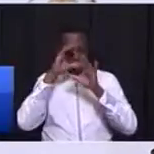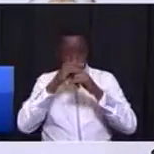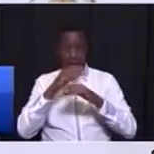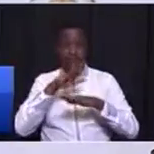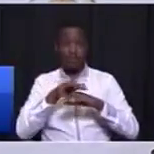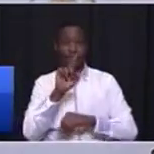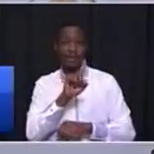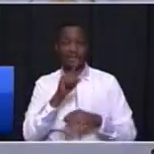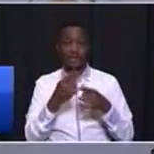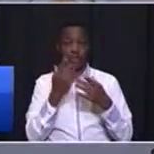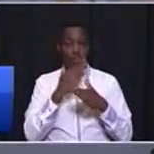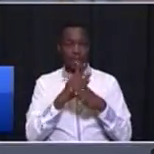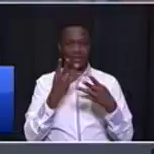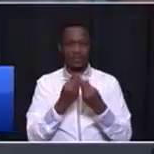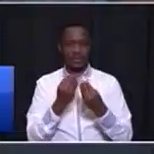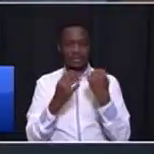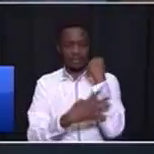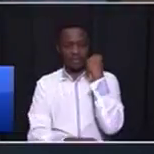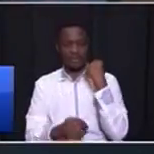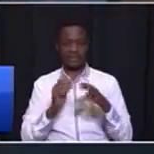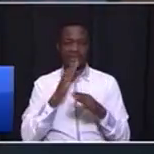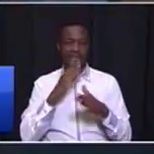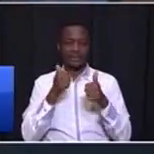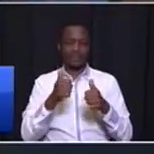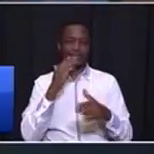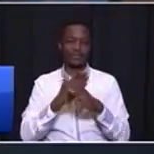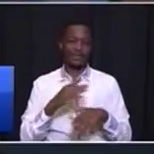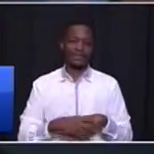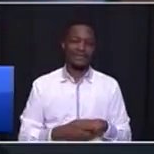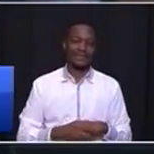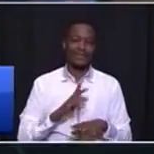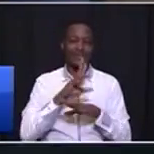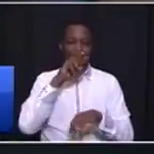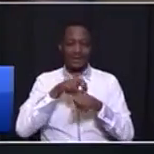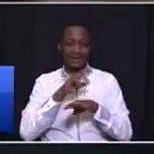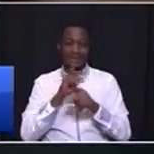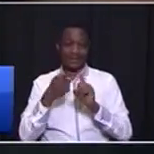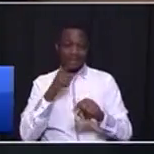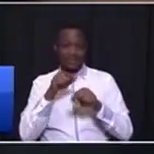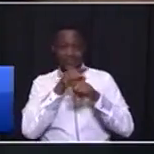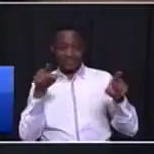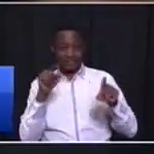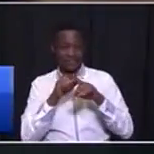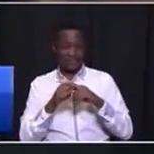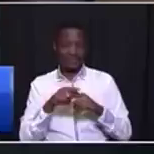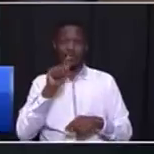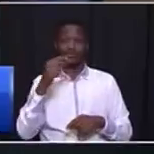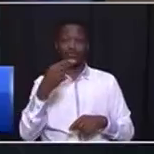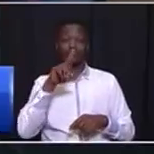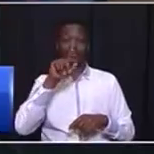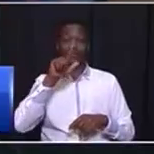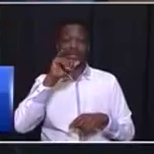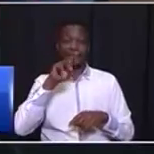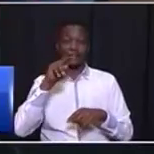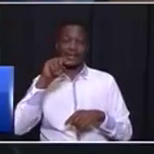poverty in the most effective way. So what do I need from you, MEC, tooling, Kabin, DeKawe?